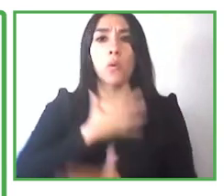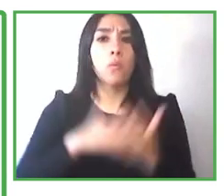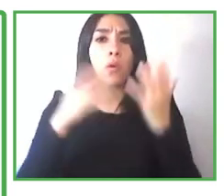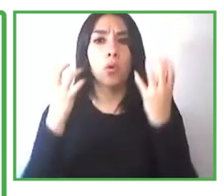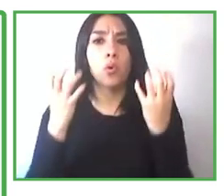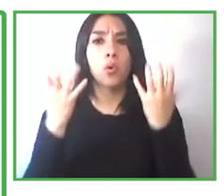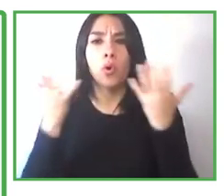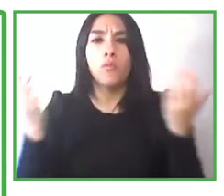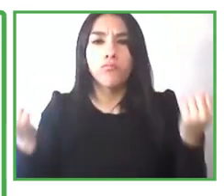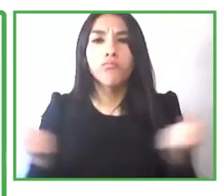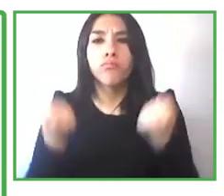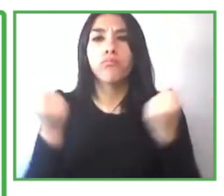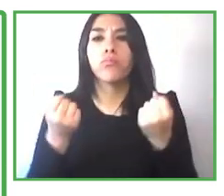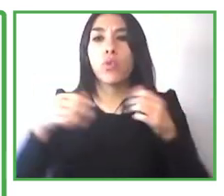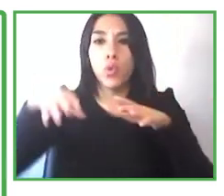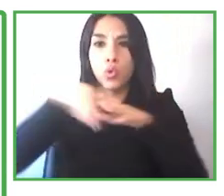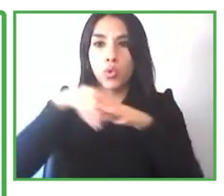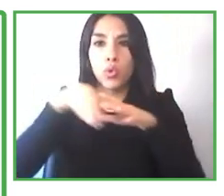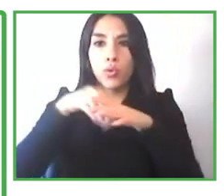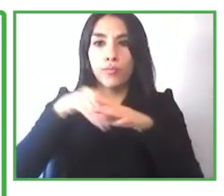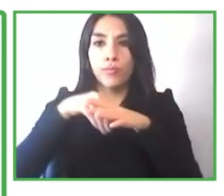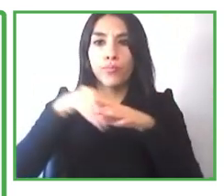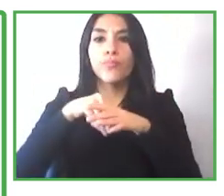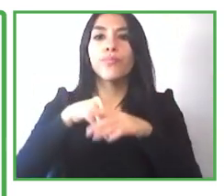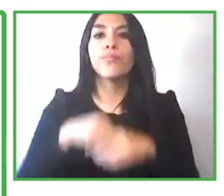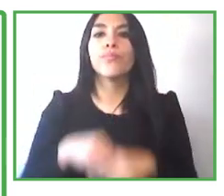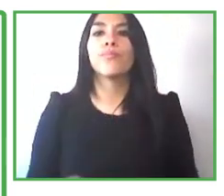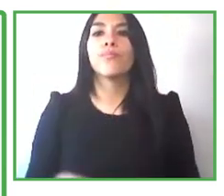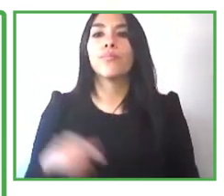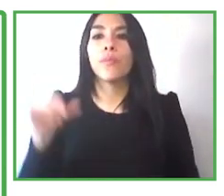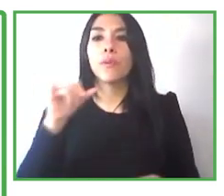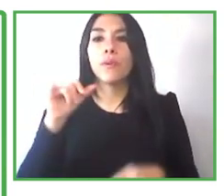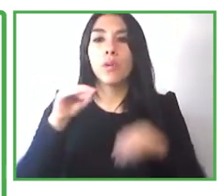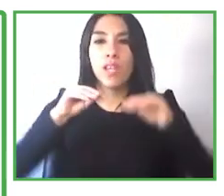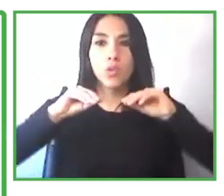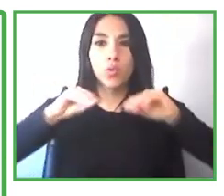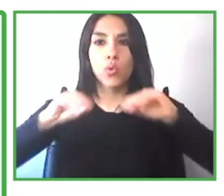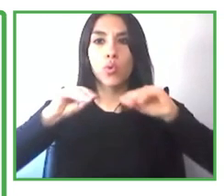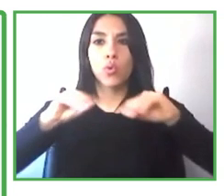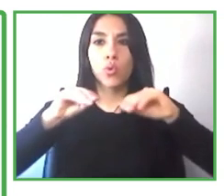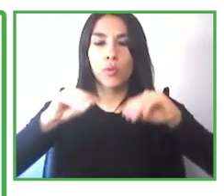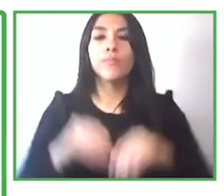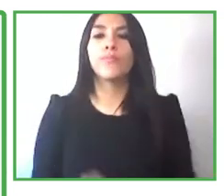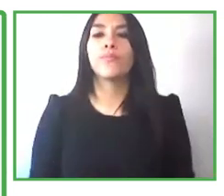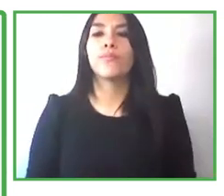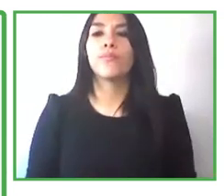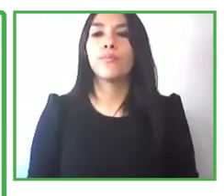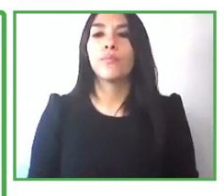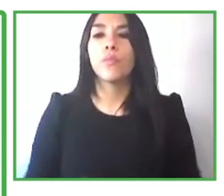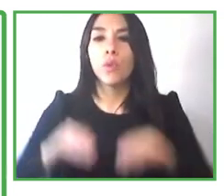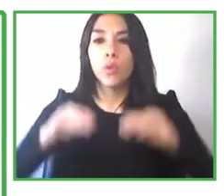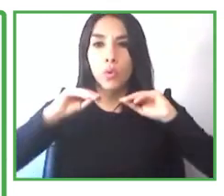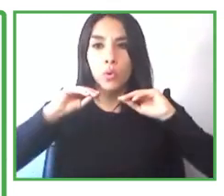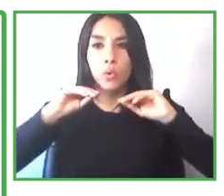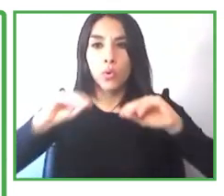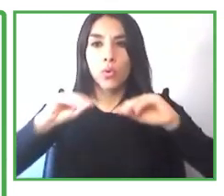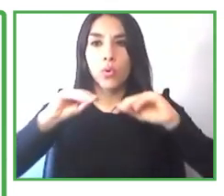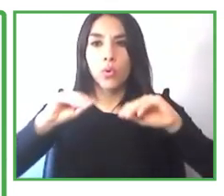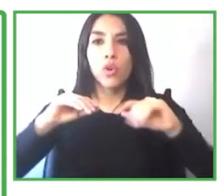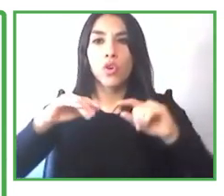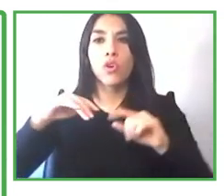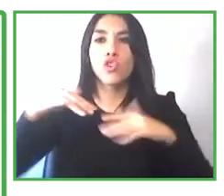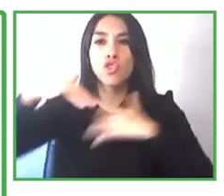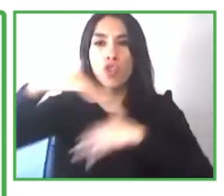then wider inclusion in society and what's important to us and to our team and to our graduates